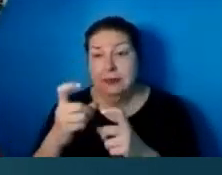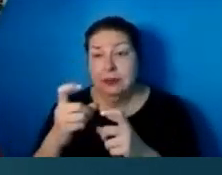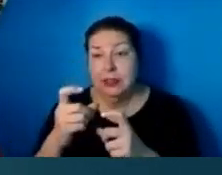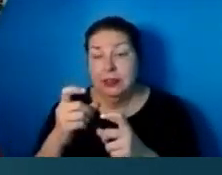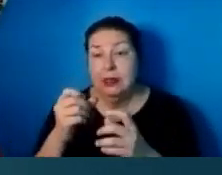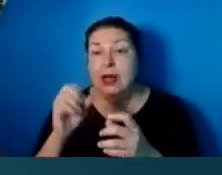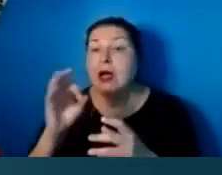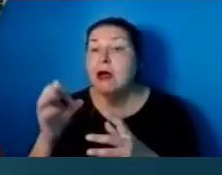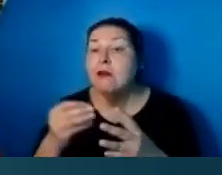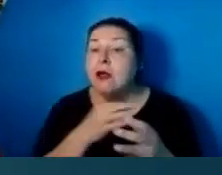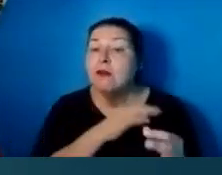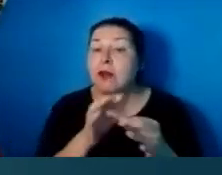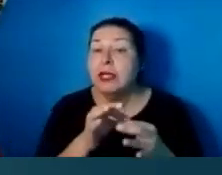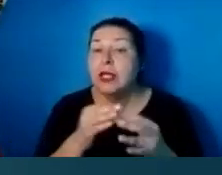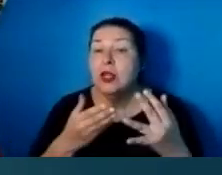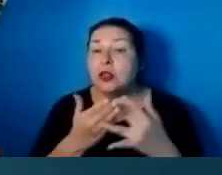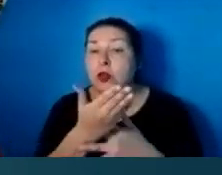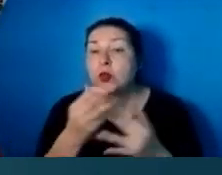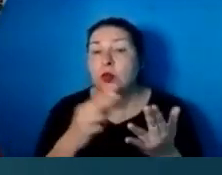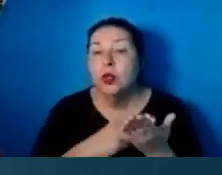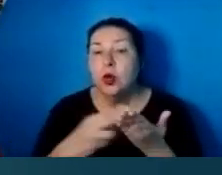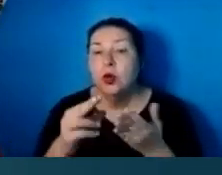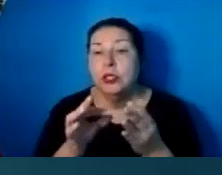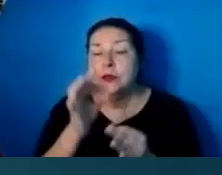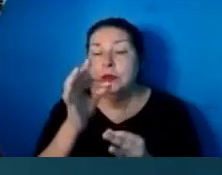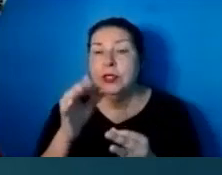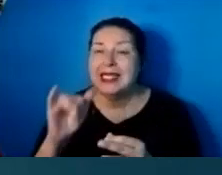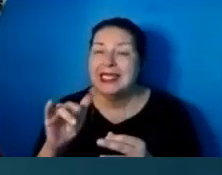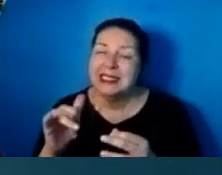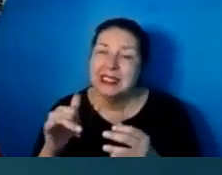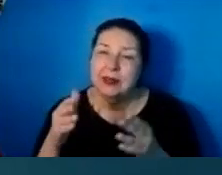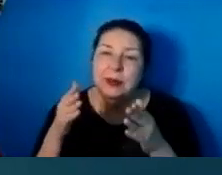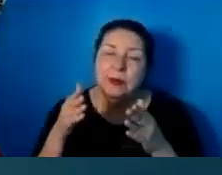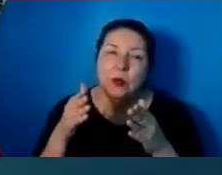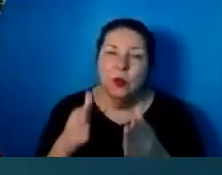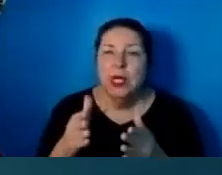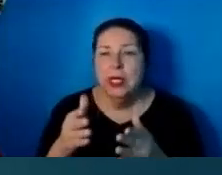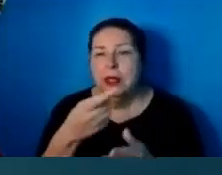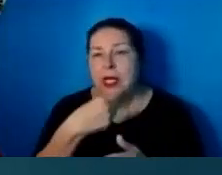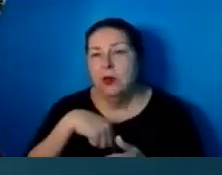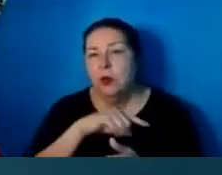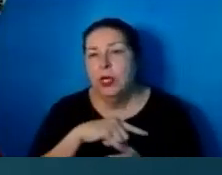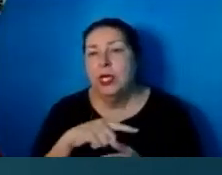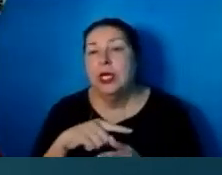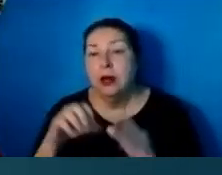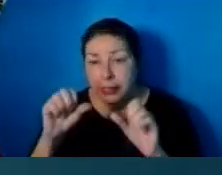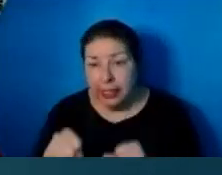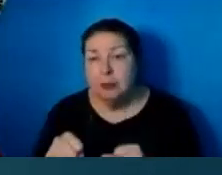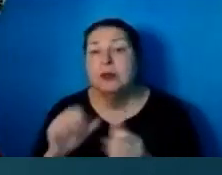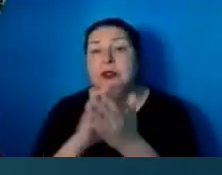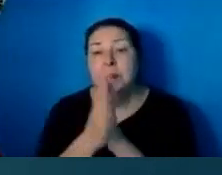Spirit is the mechanism on which we get salvation.